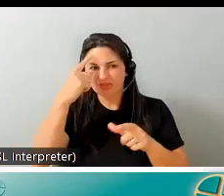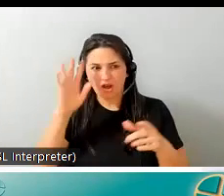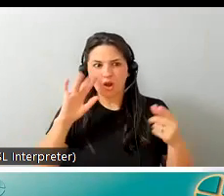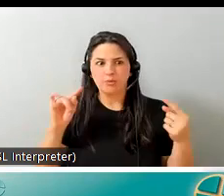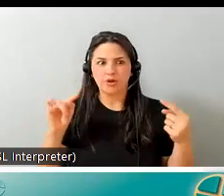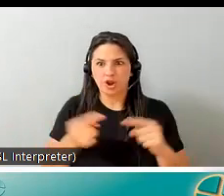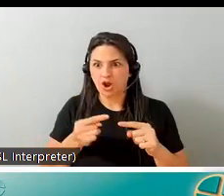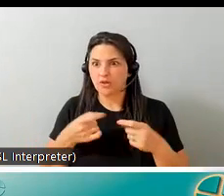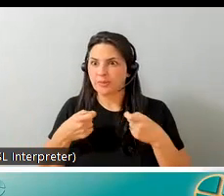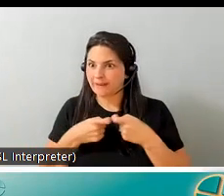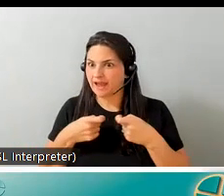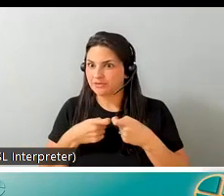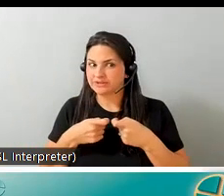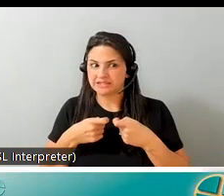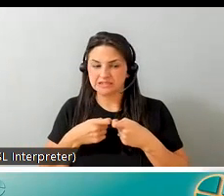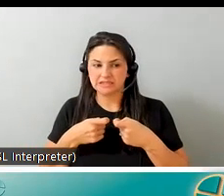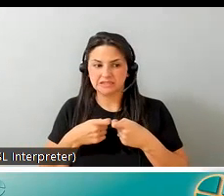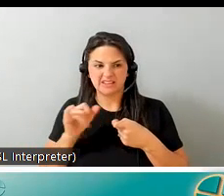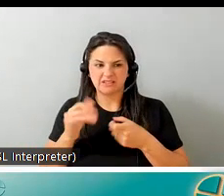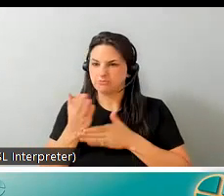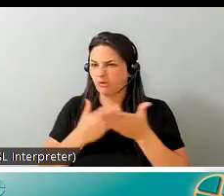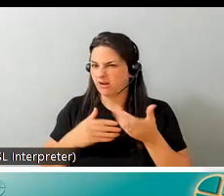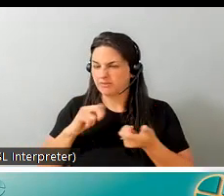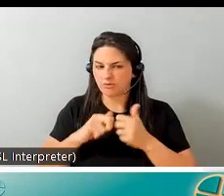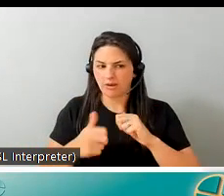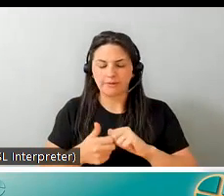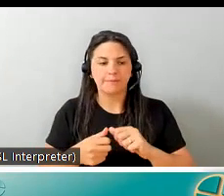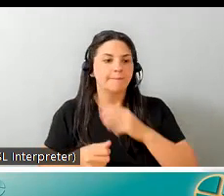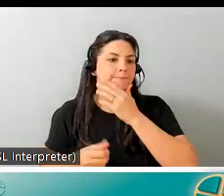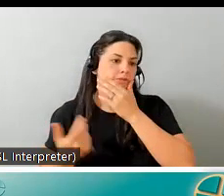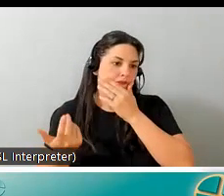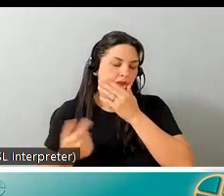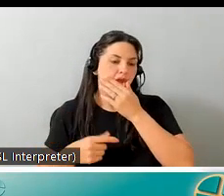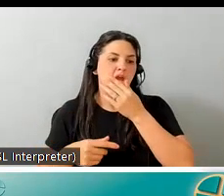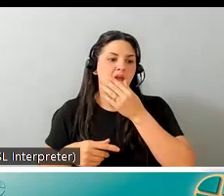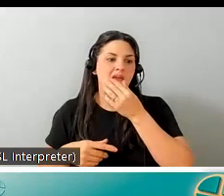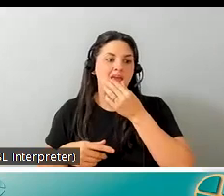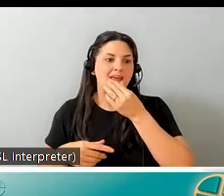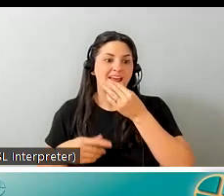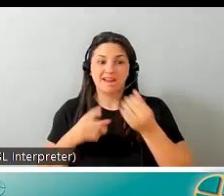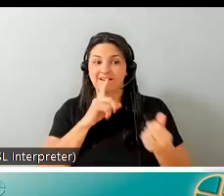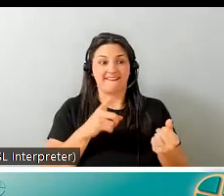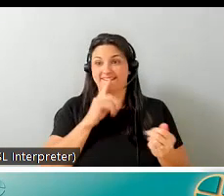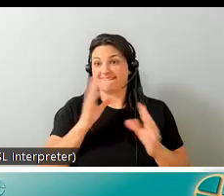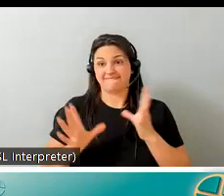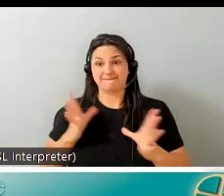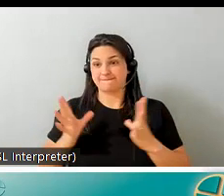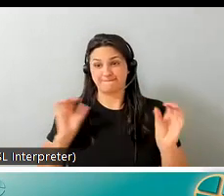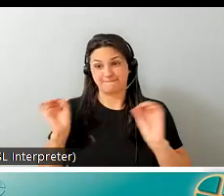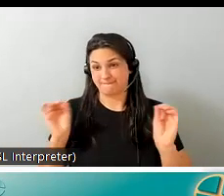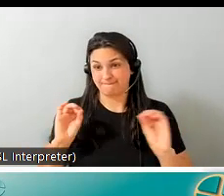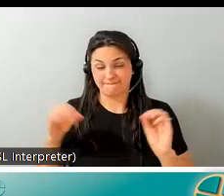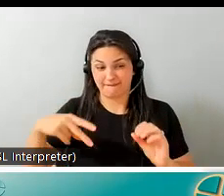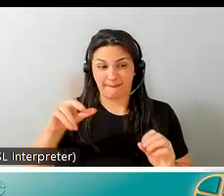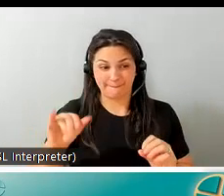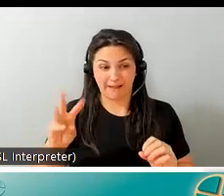battery as it turns out was part of part of the issue so you know i didn't do anything very fancy in terms of building a plywood